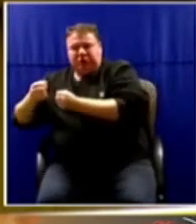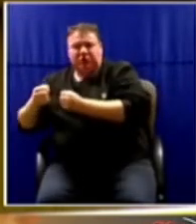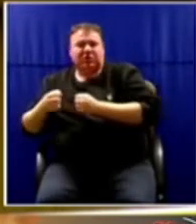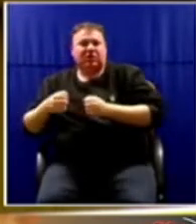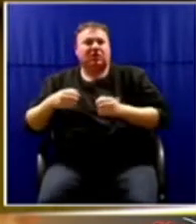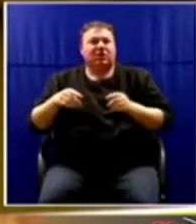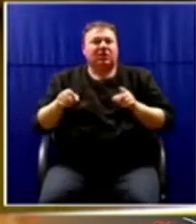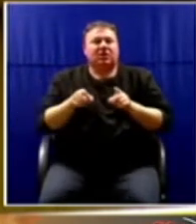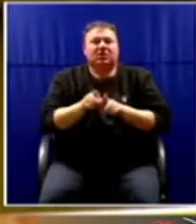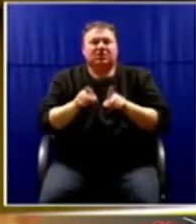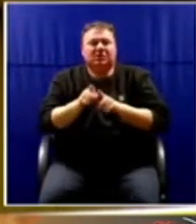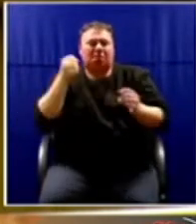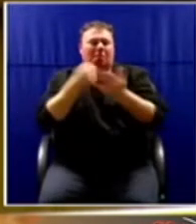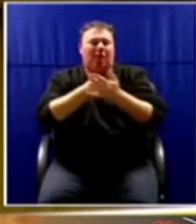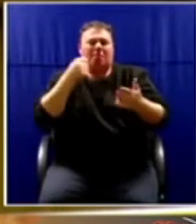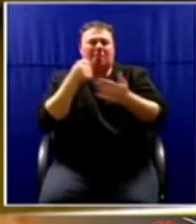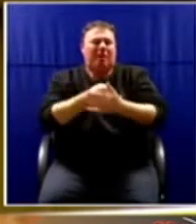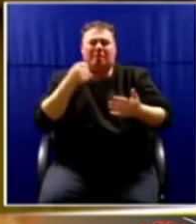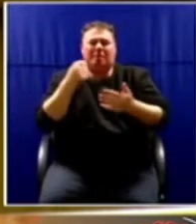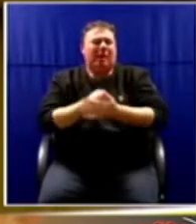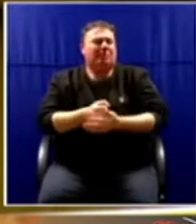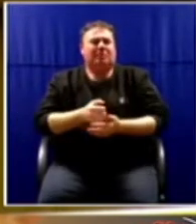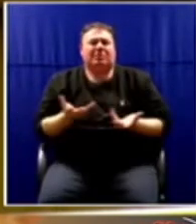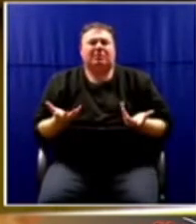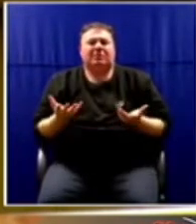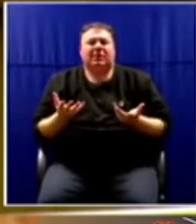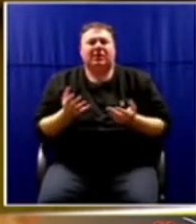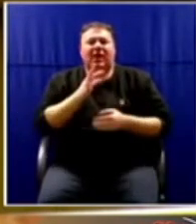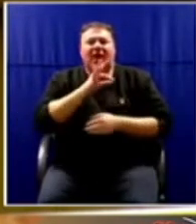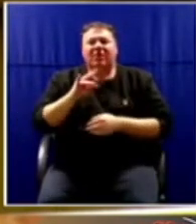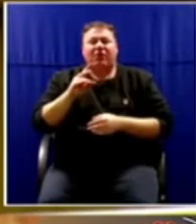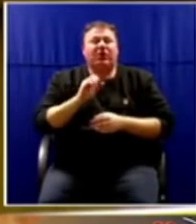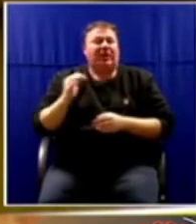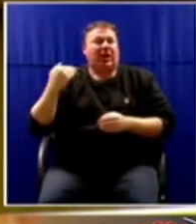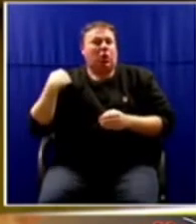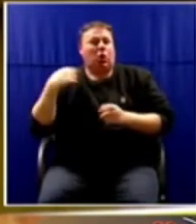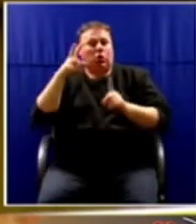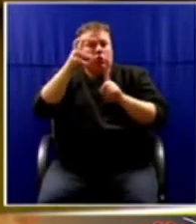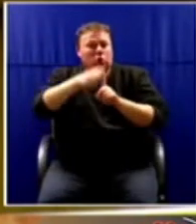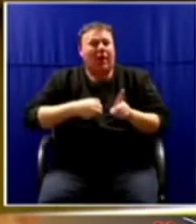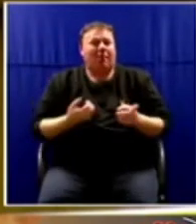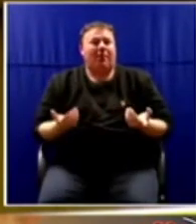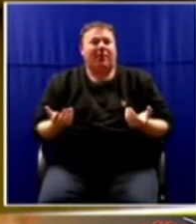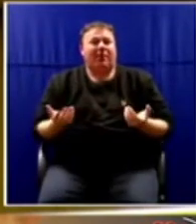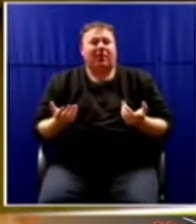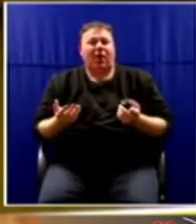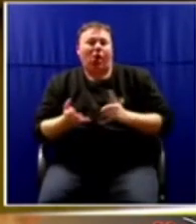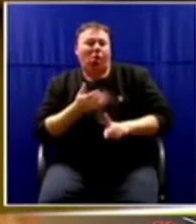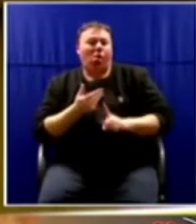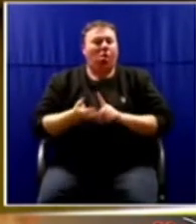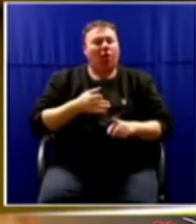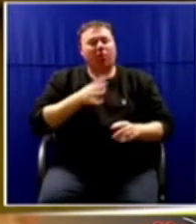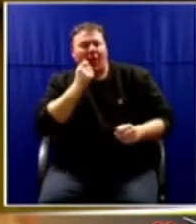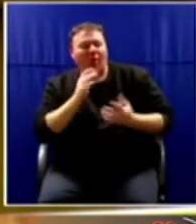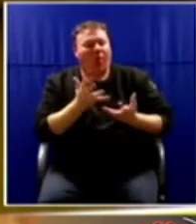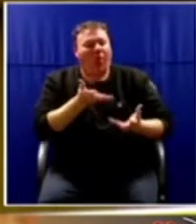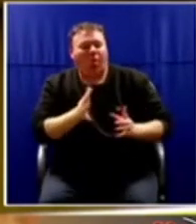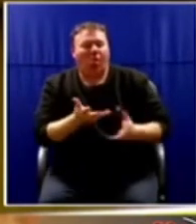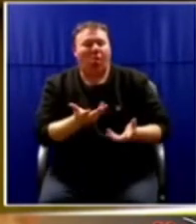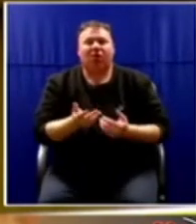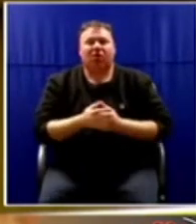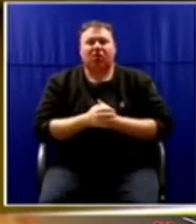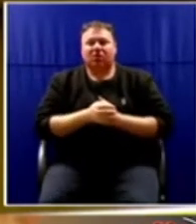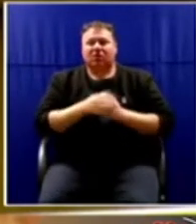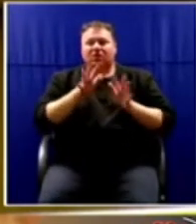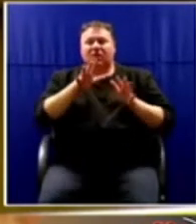bags. Girls are being raped every day and taken advantage of by older men. A 10